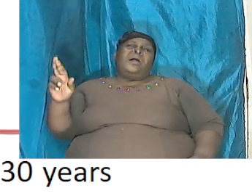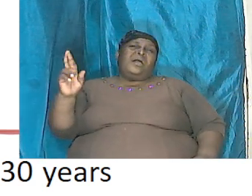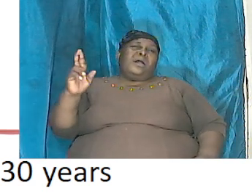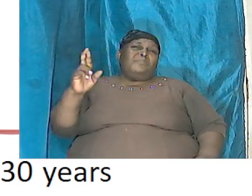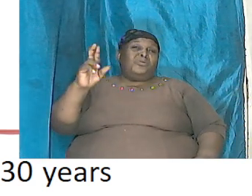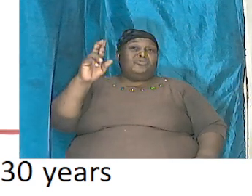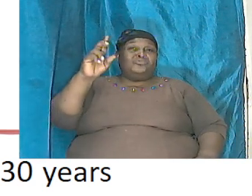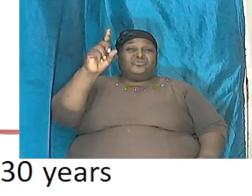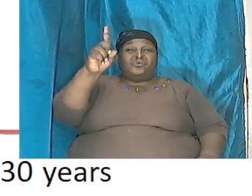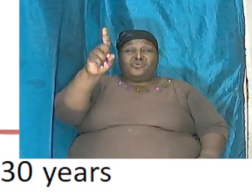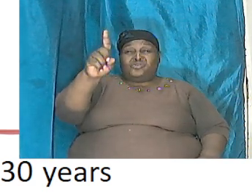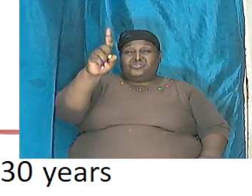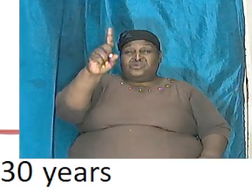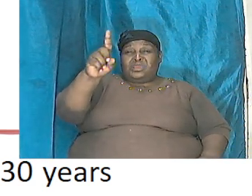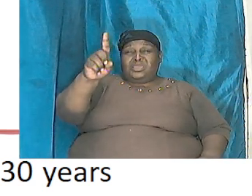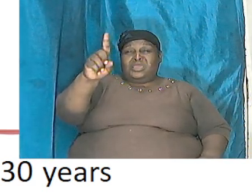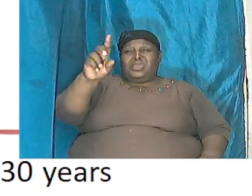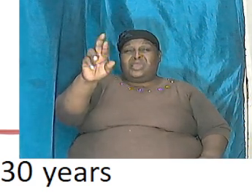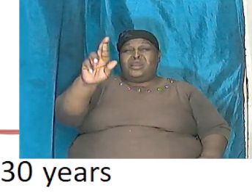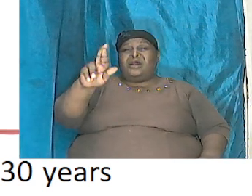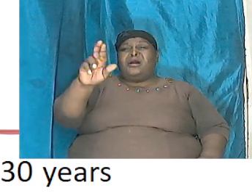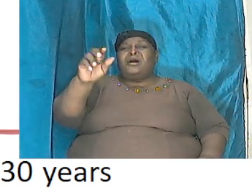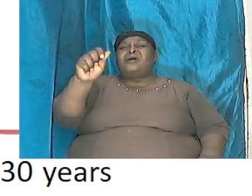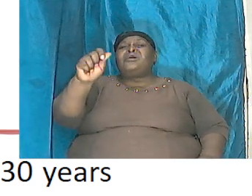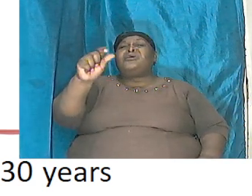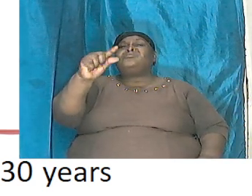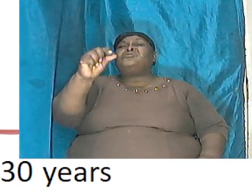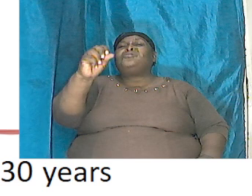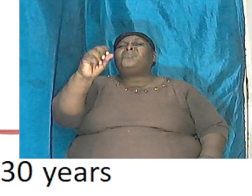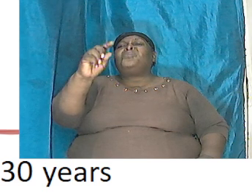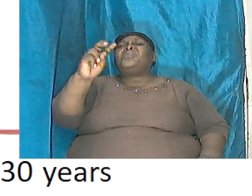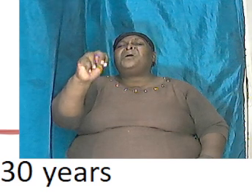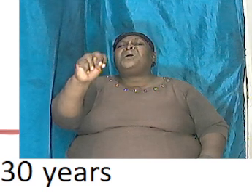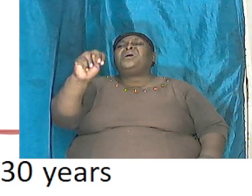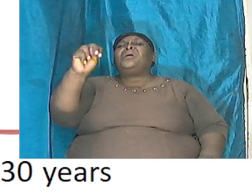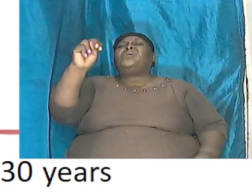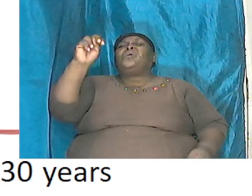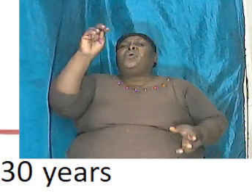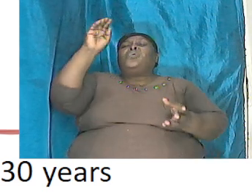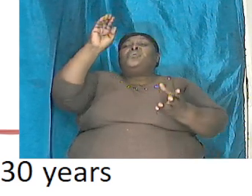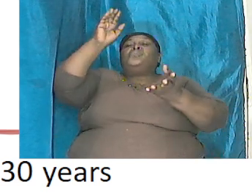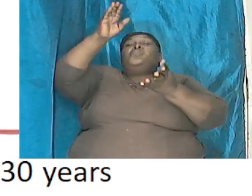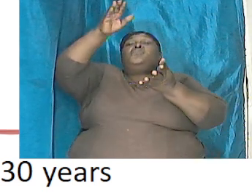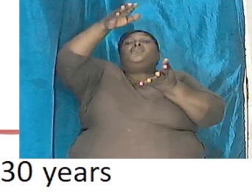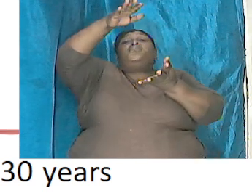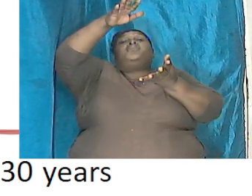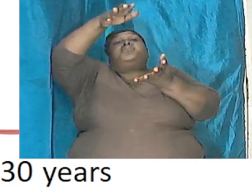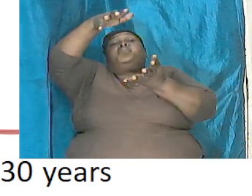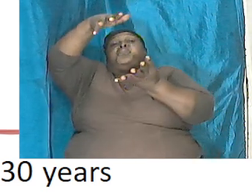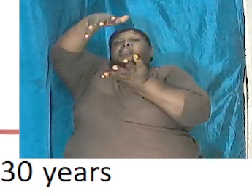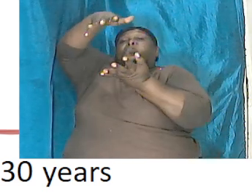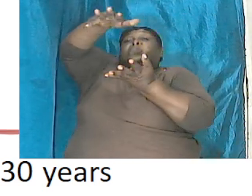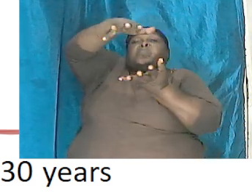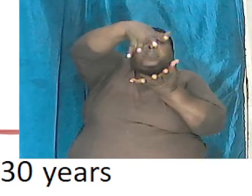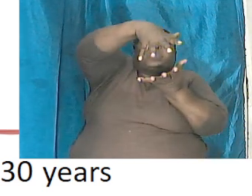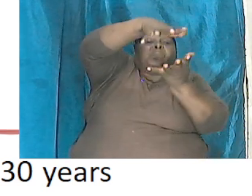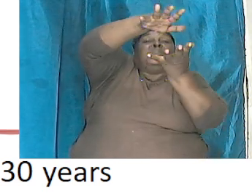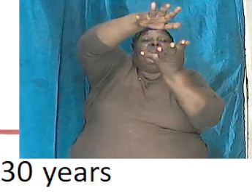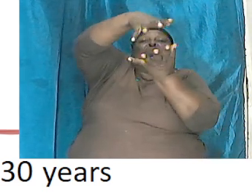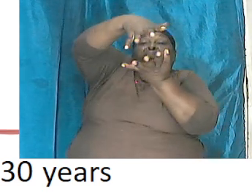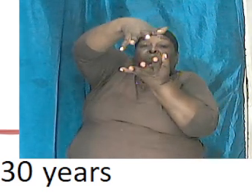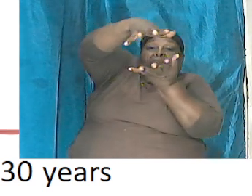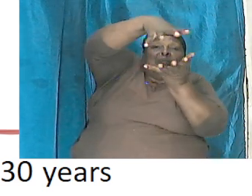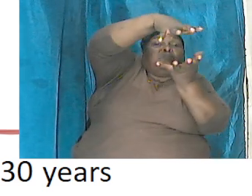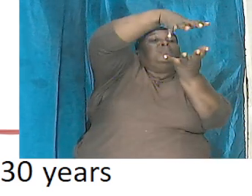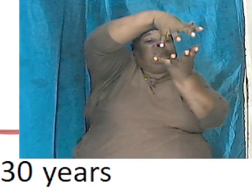oh there in the old days in medieval times there were some big creatures that were called dragons and even the